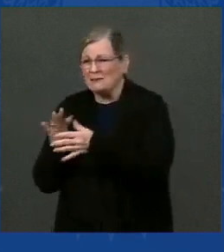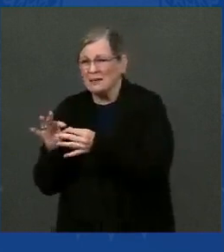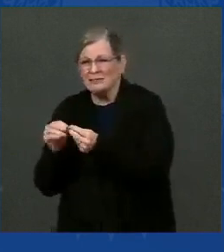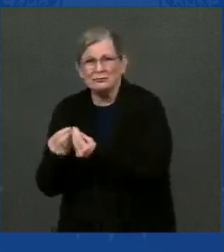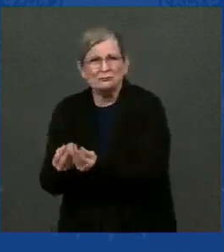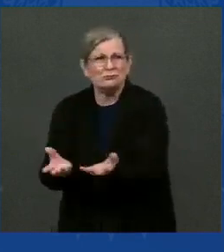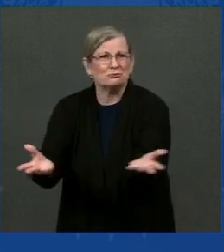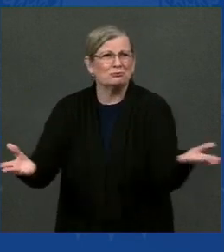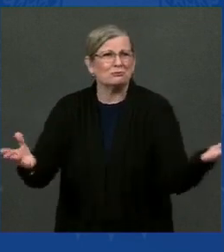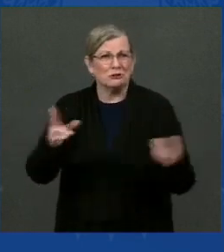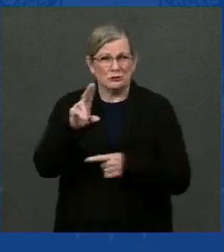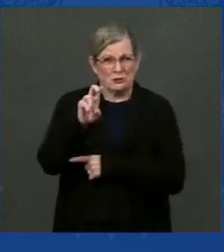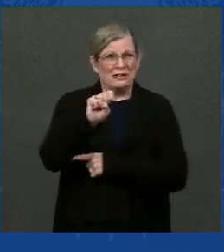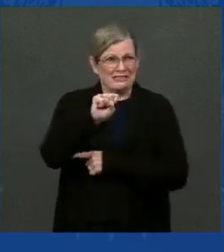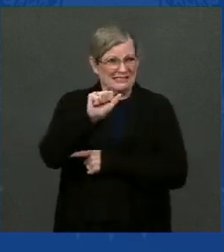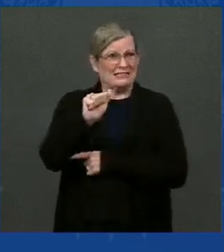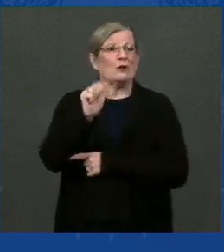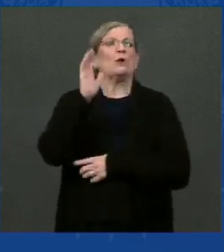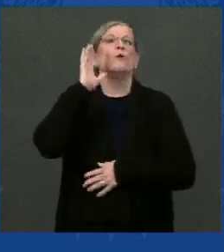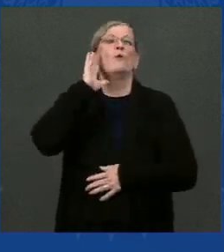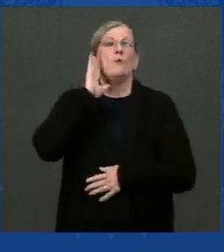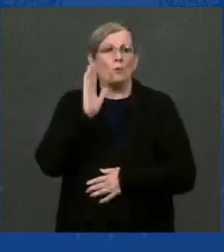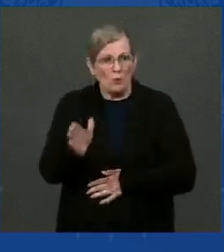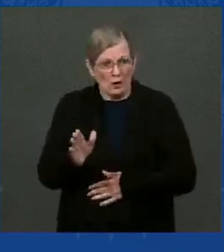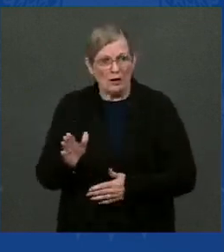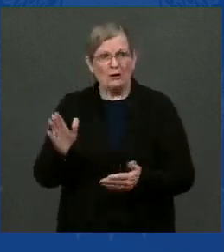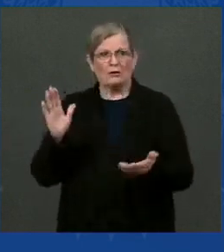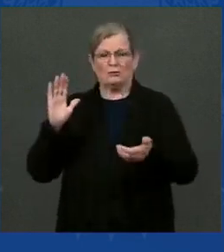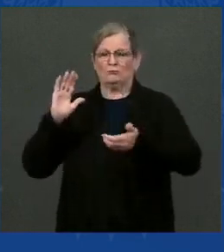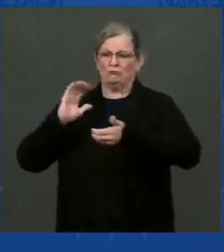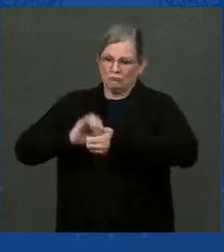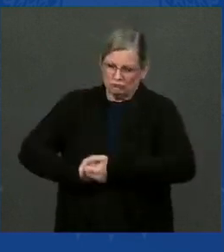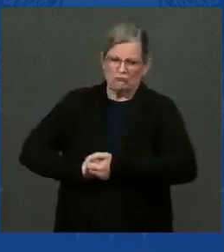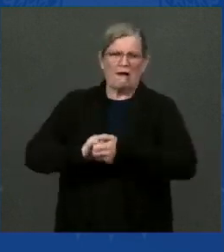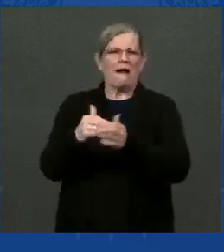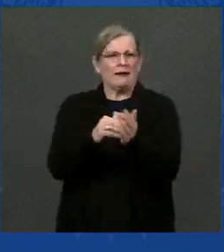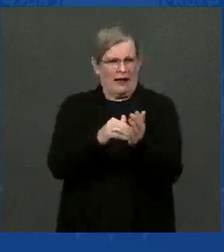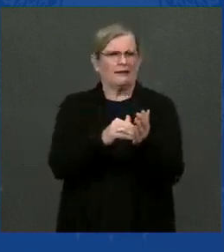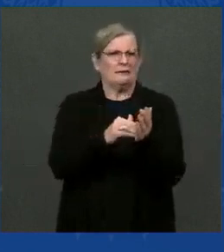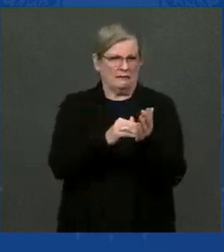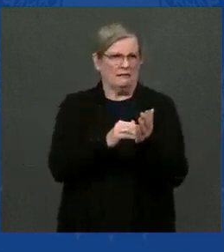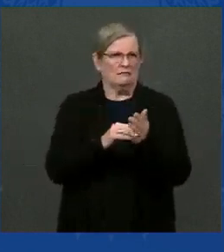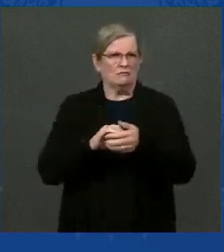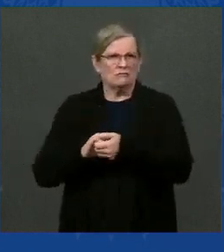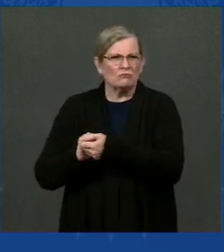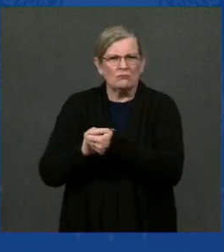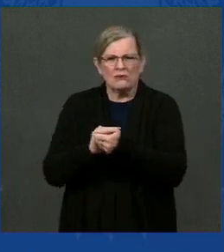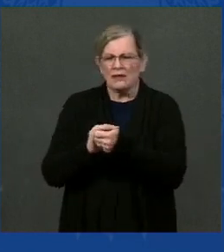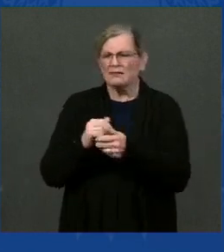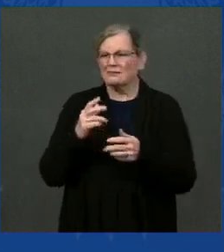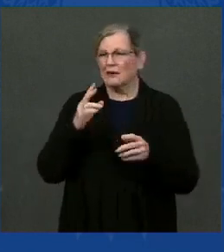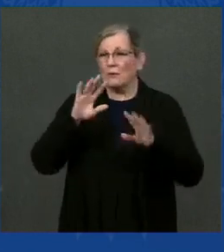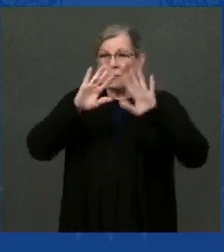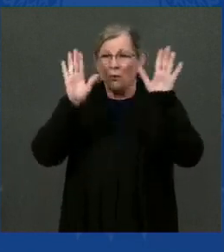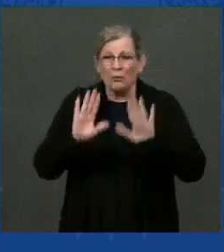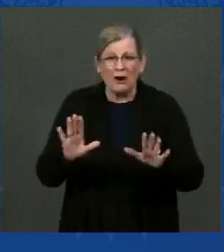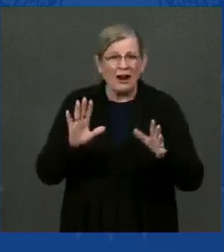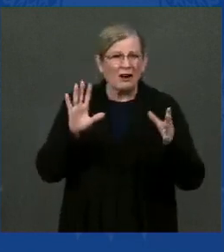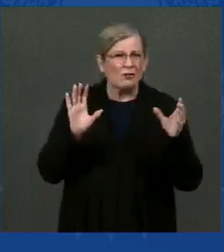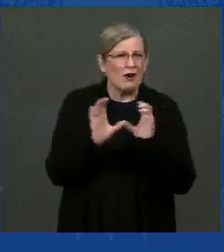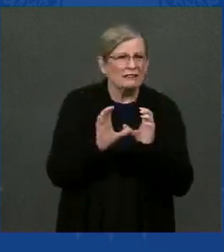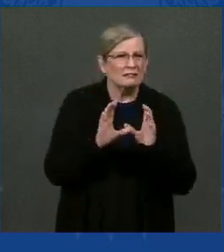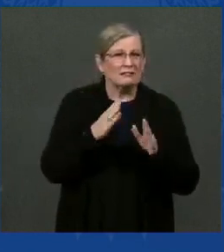States is going to be their partner as we meet this climate crisis. And I want to thank the United Kingdom and Prime Minister Johnson